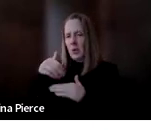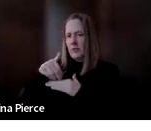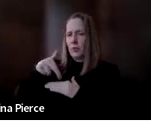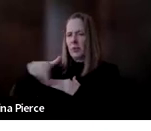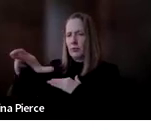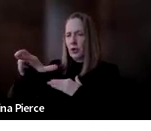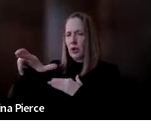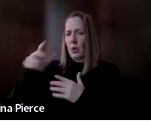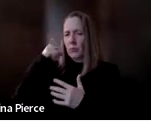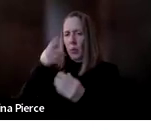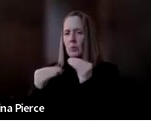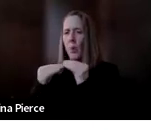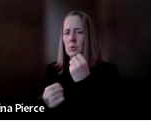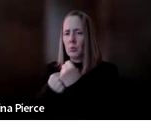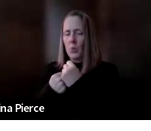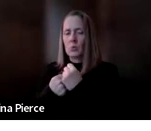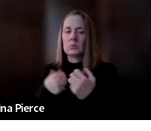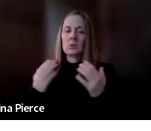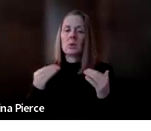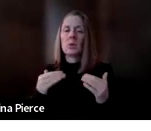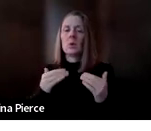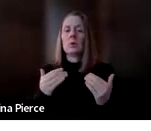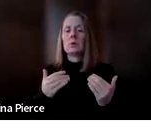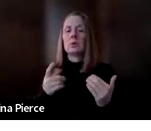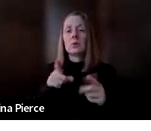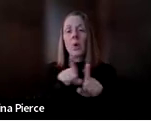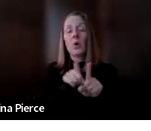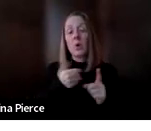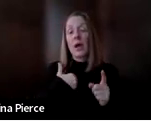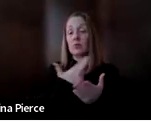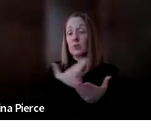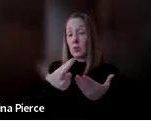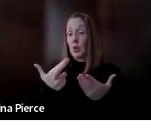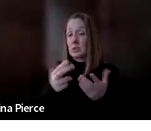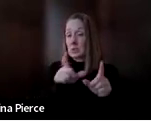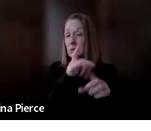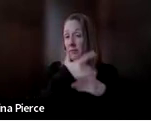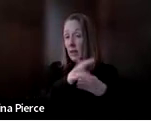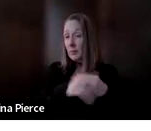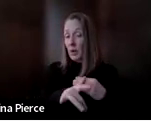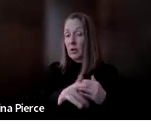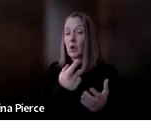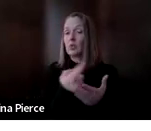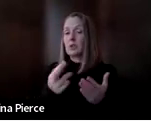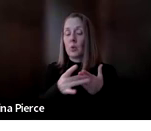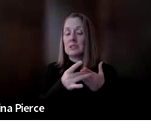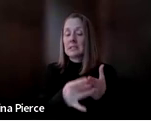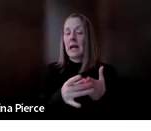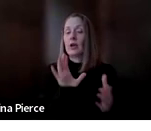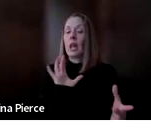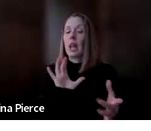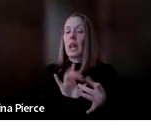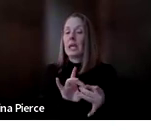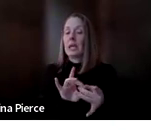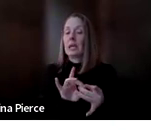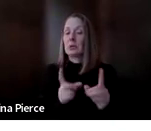individualized support um but they also have some resources available to you in the resource guide we'll share at the end there is a link to